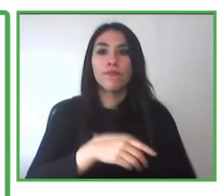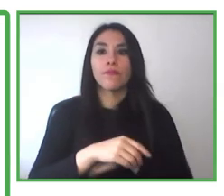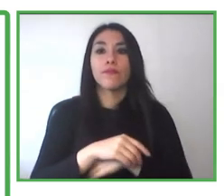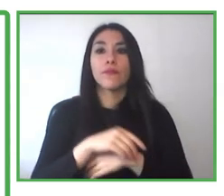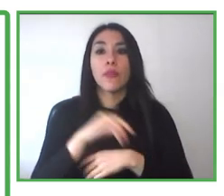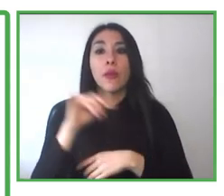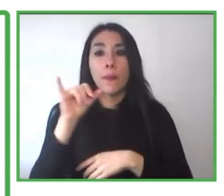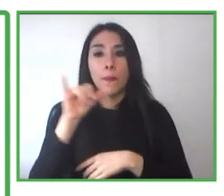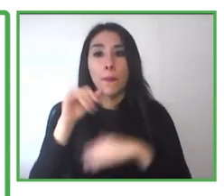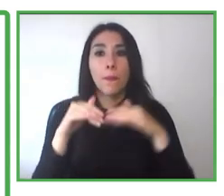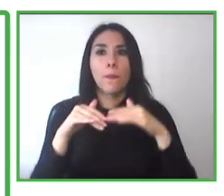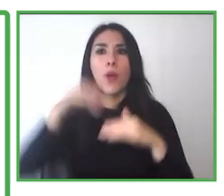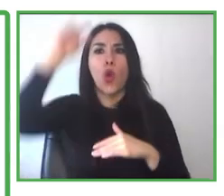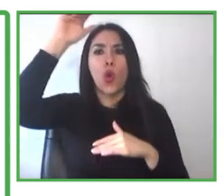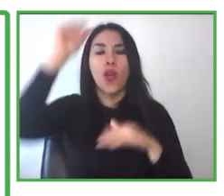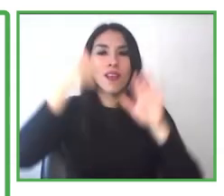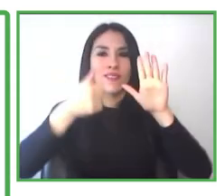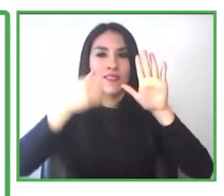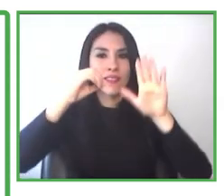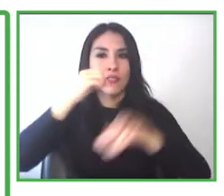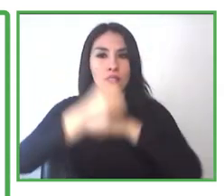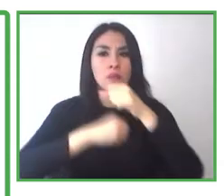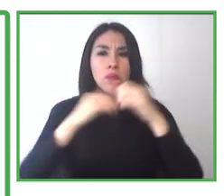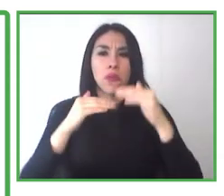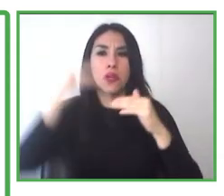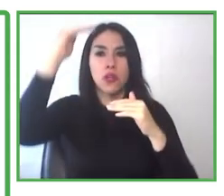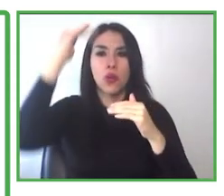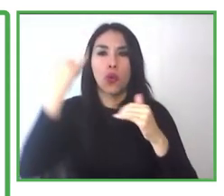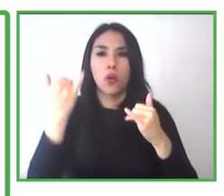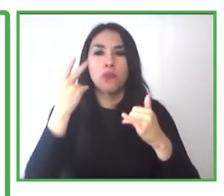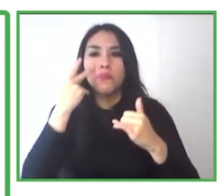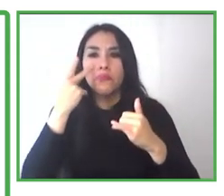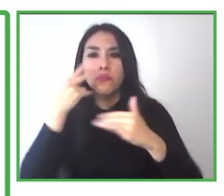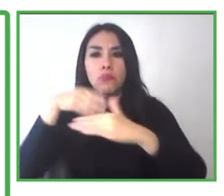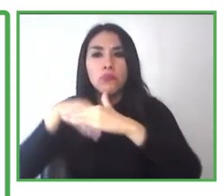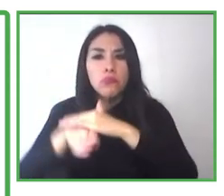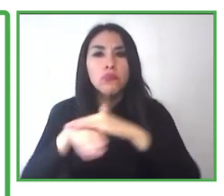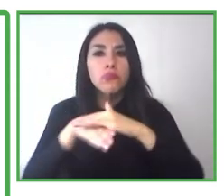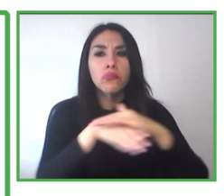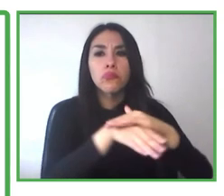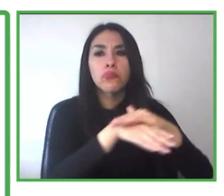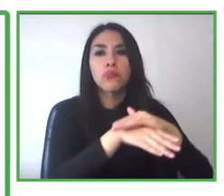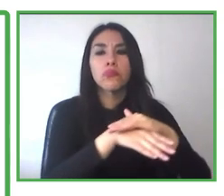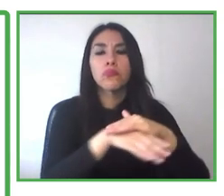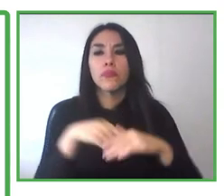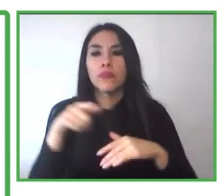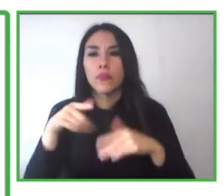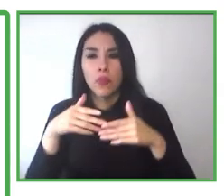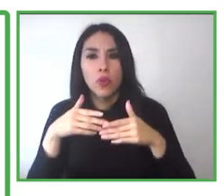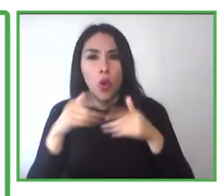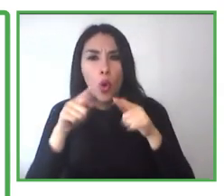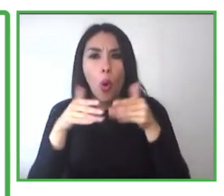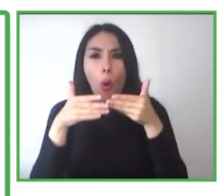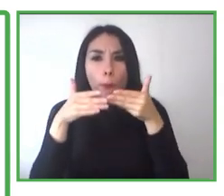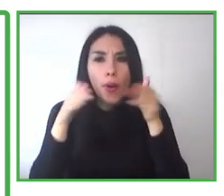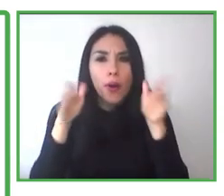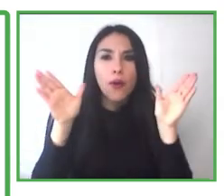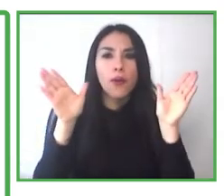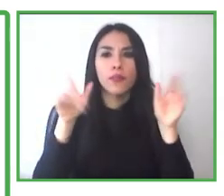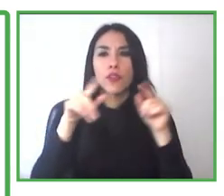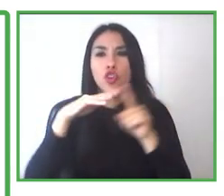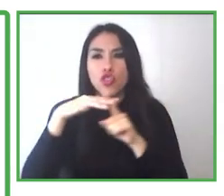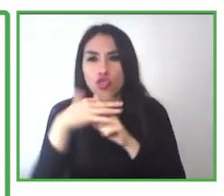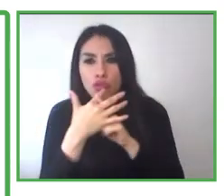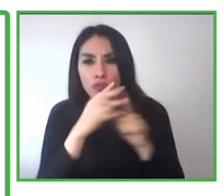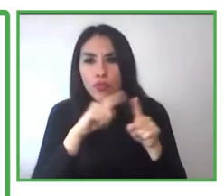in the open labor market. In addition, there is companies who receive support to